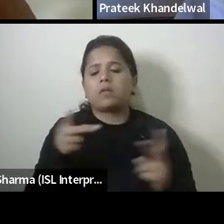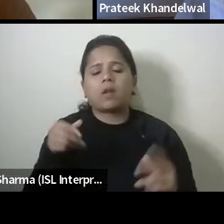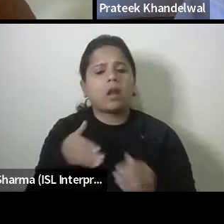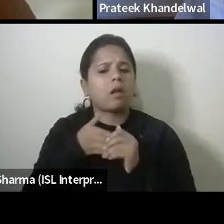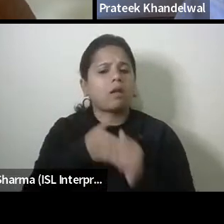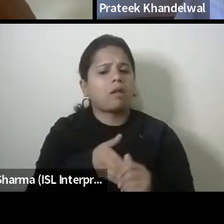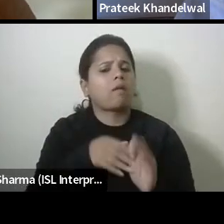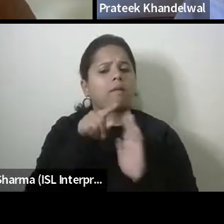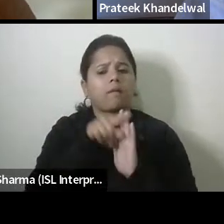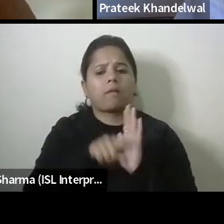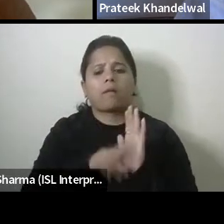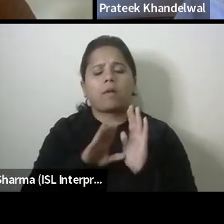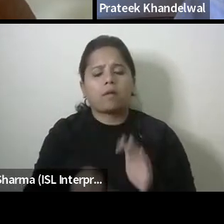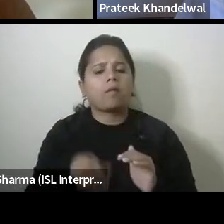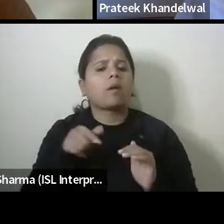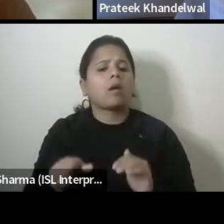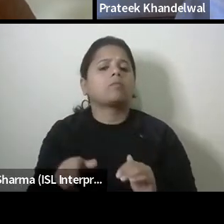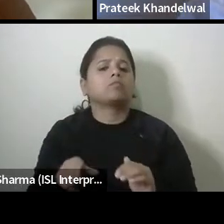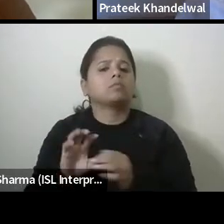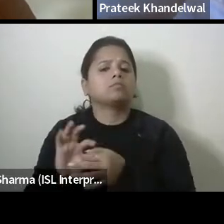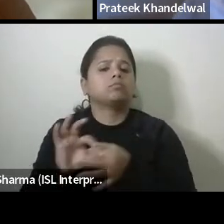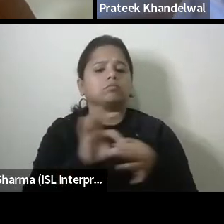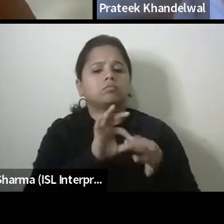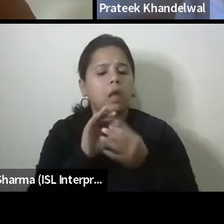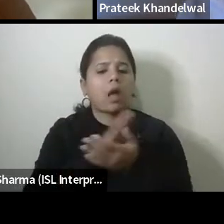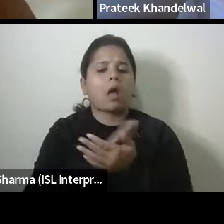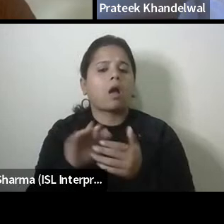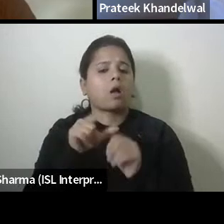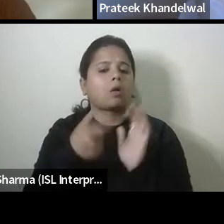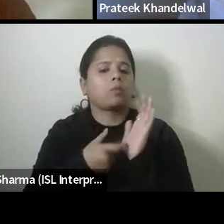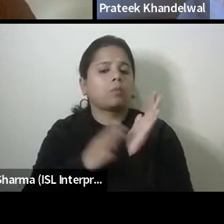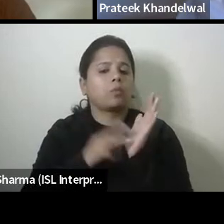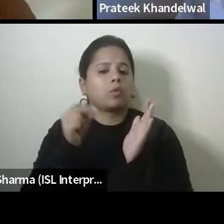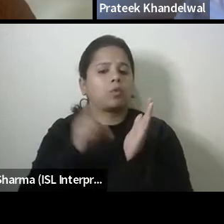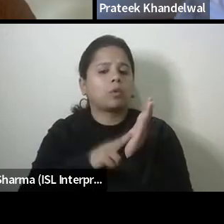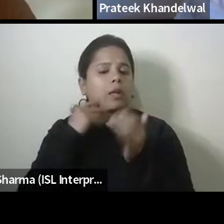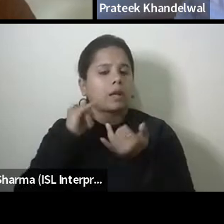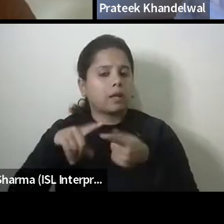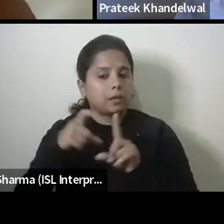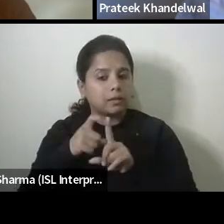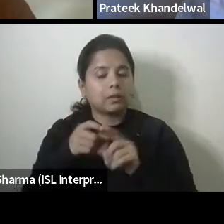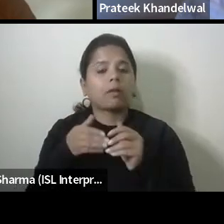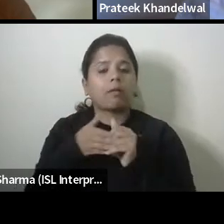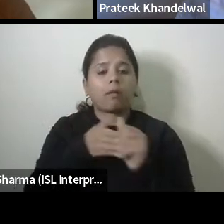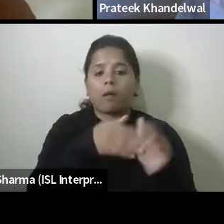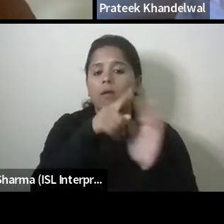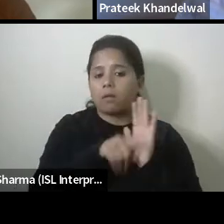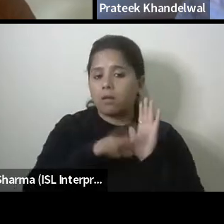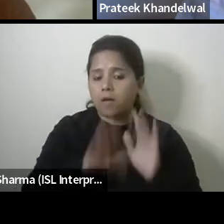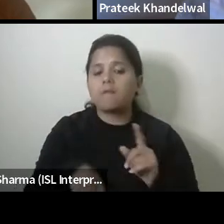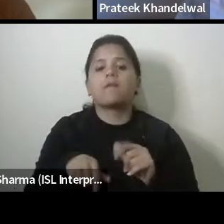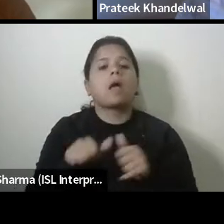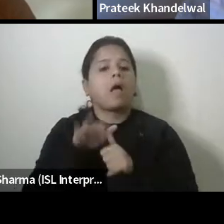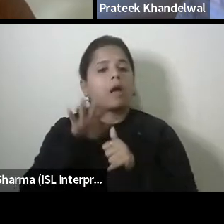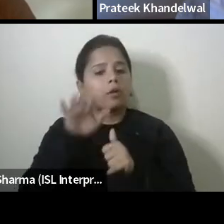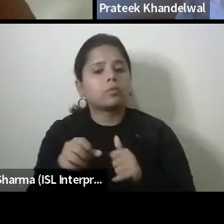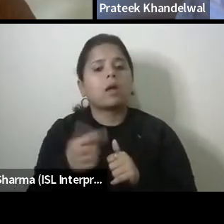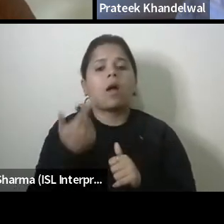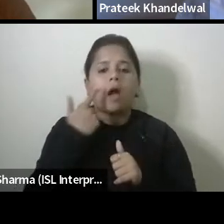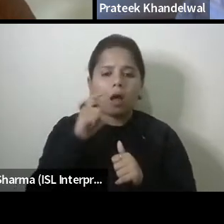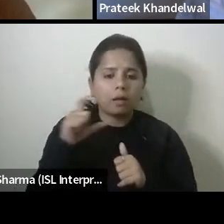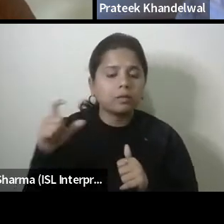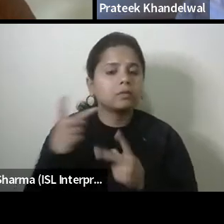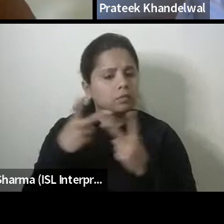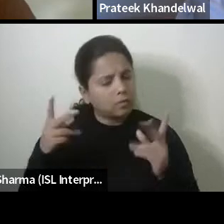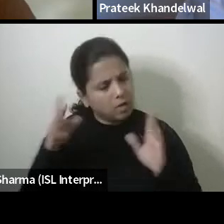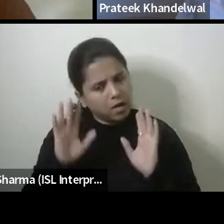they harmonize the you know the guidelines for uh accessibility as well as irc guidelines which need to be followed